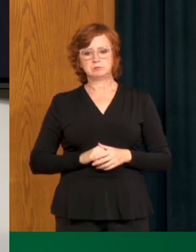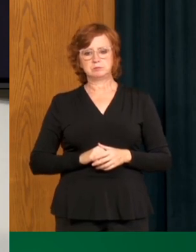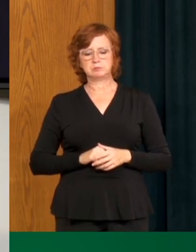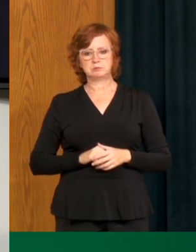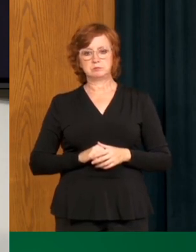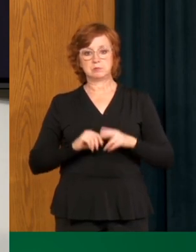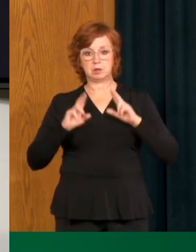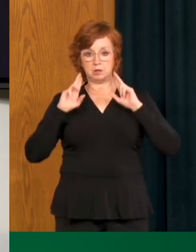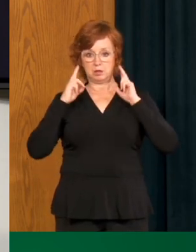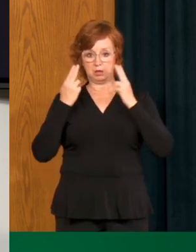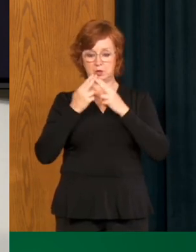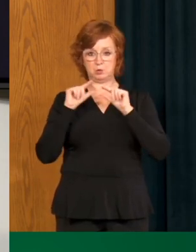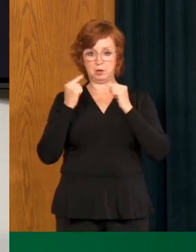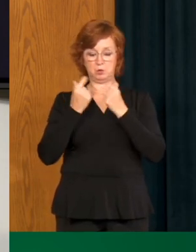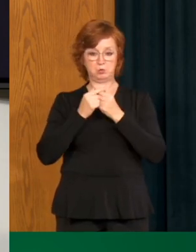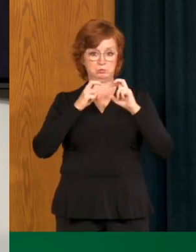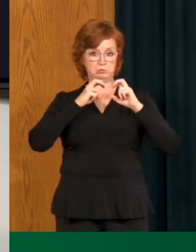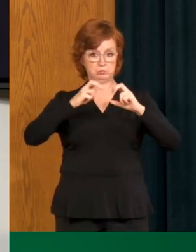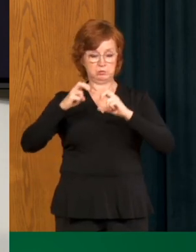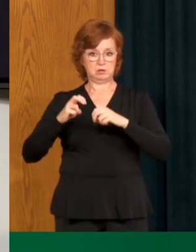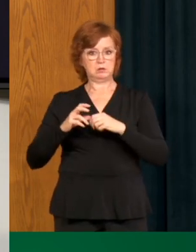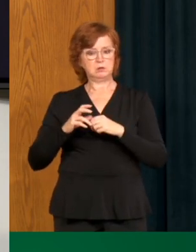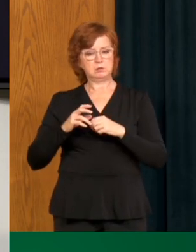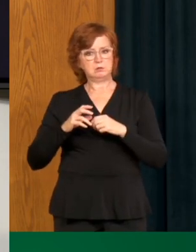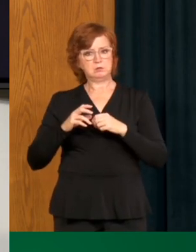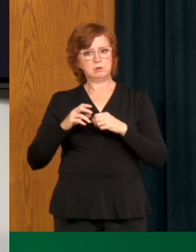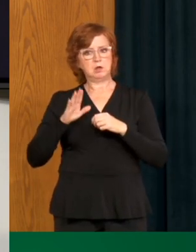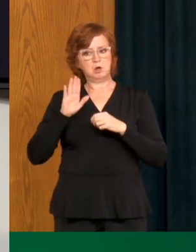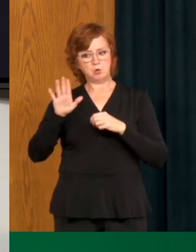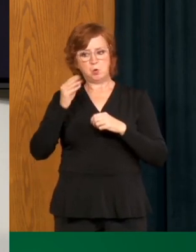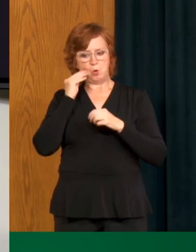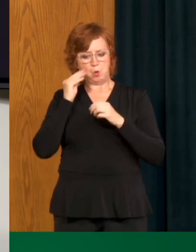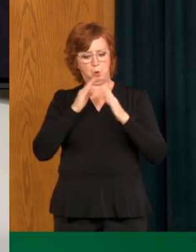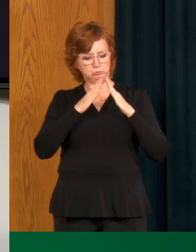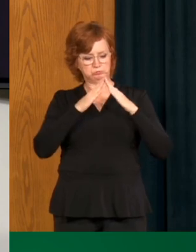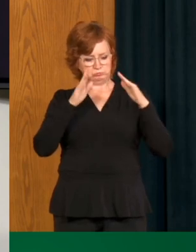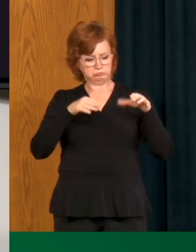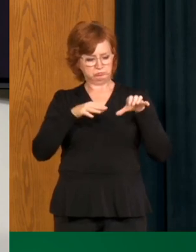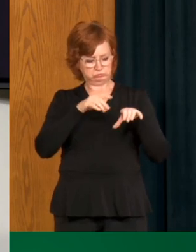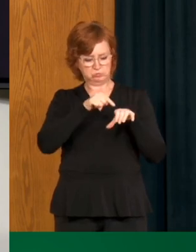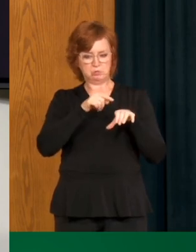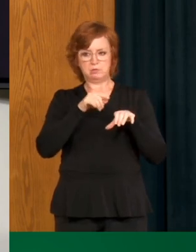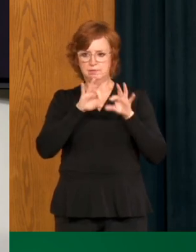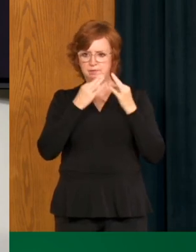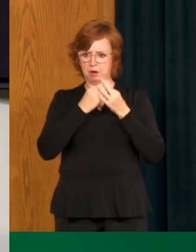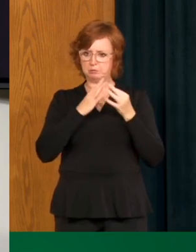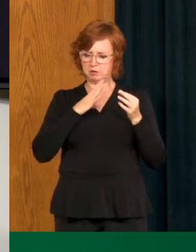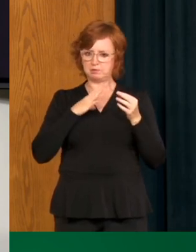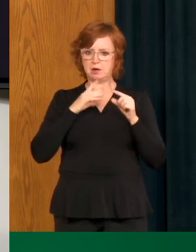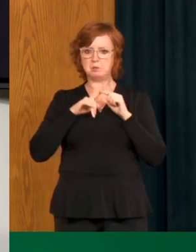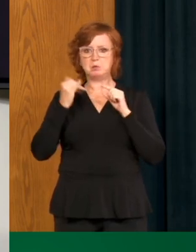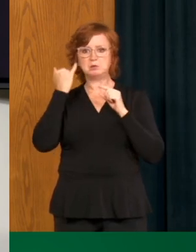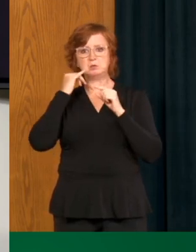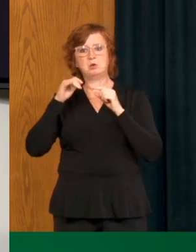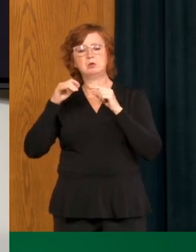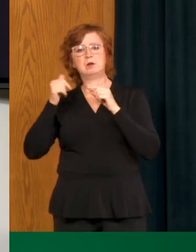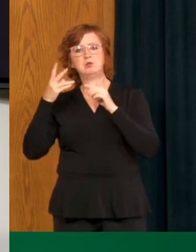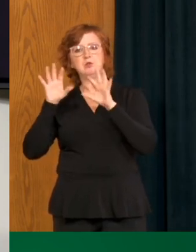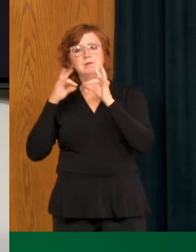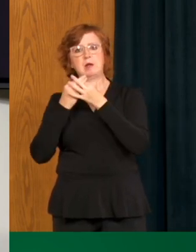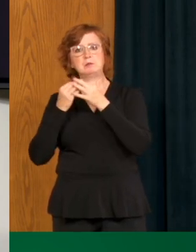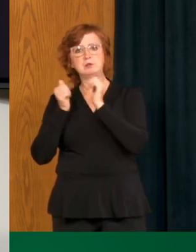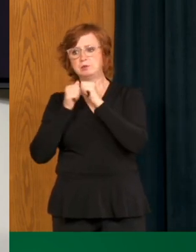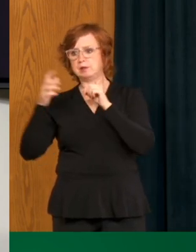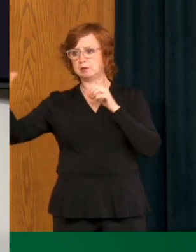household, mask use, uh, is a record is required. And similarly, if you have a person who you're taking care of in the